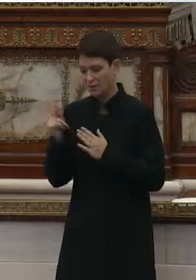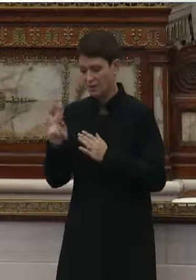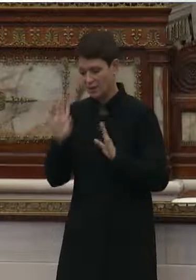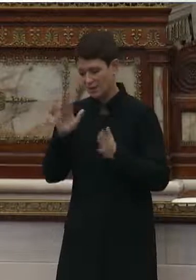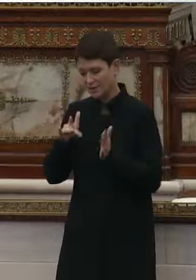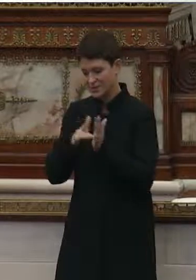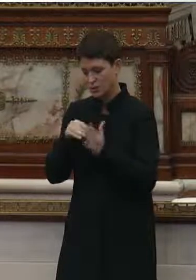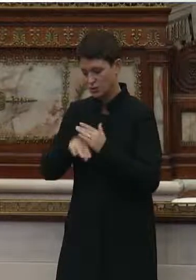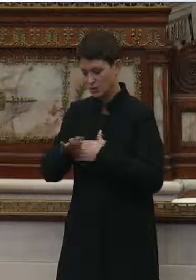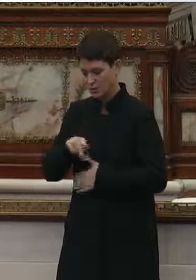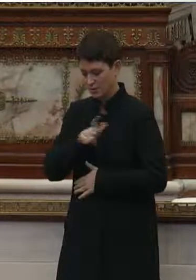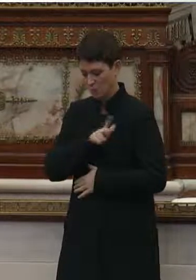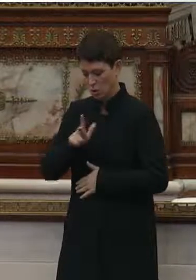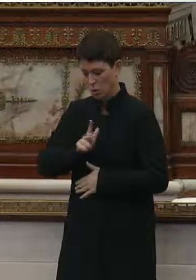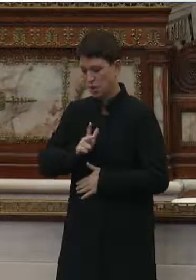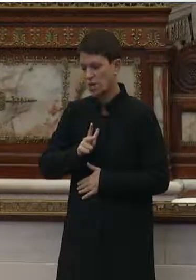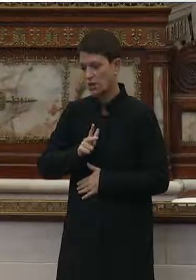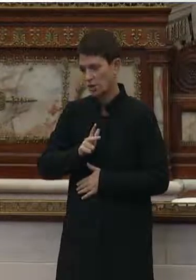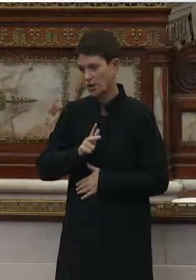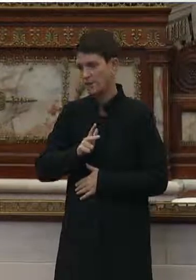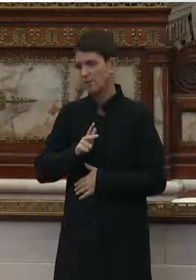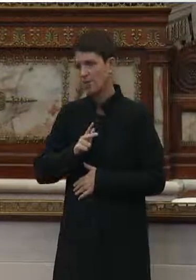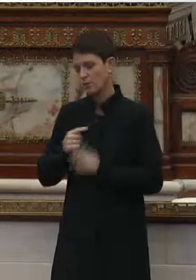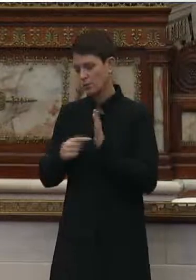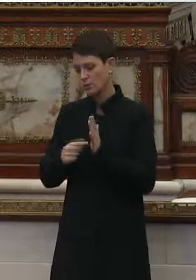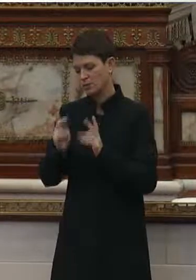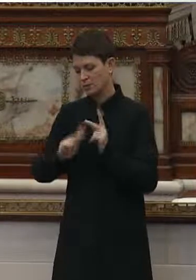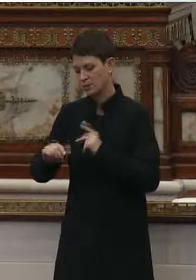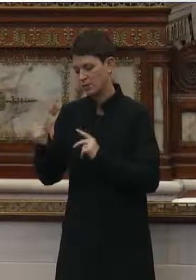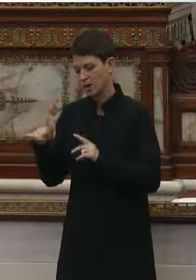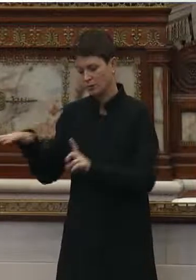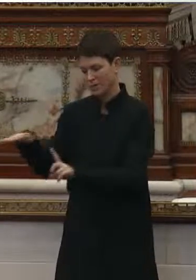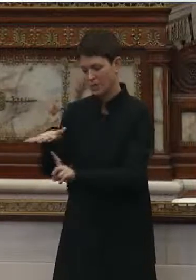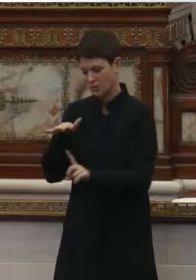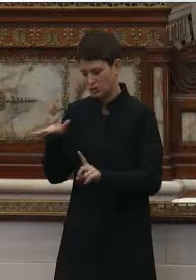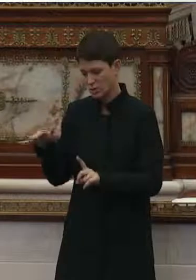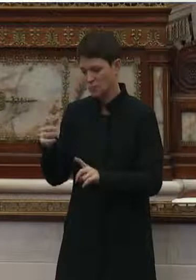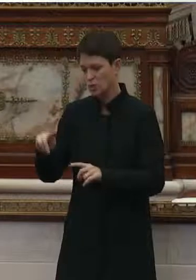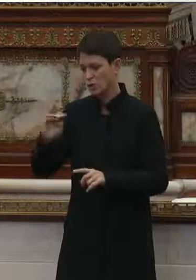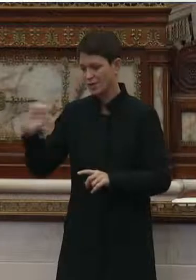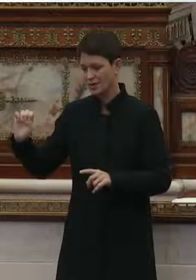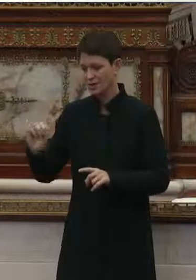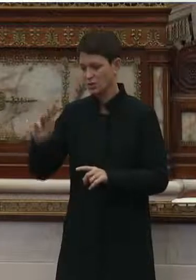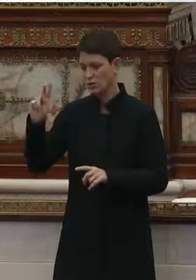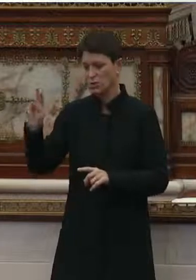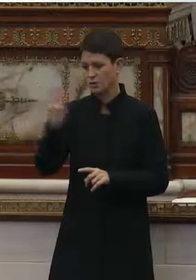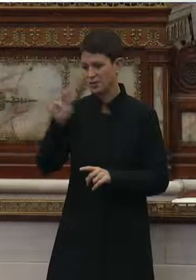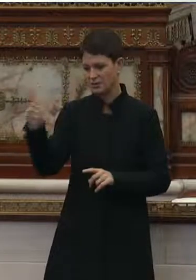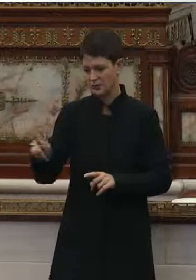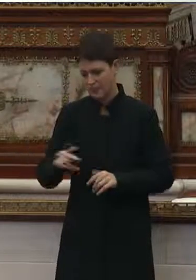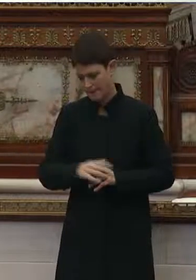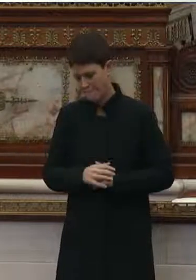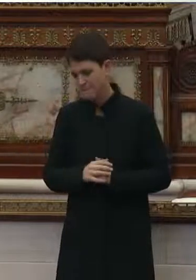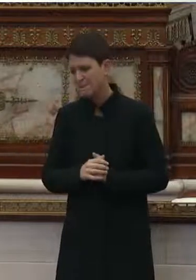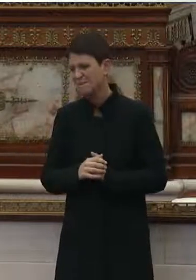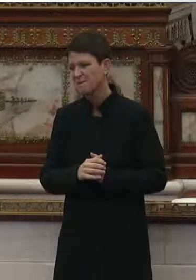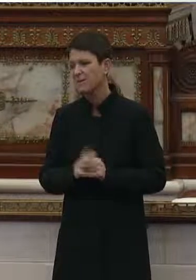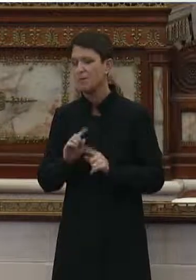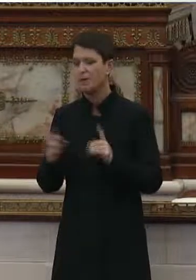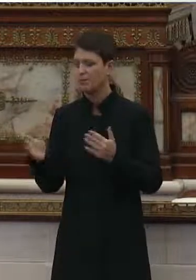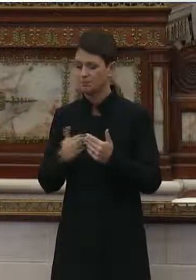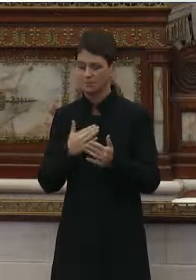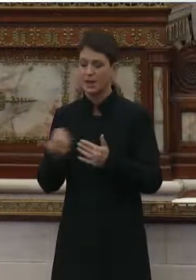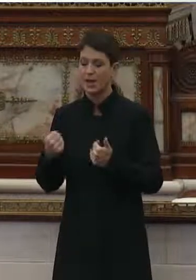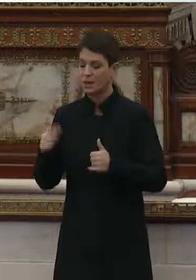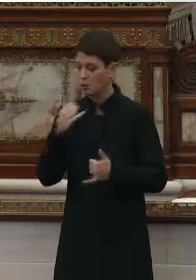Park represents folks in the other sections. They have northeast and northwest Philadelphia. But anyone can